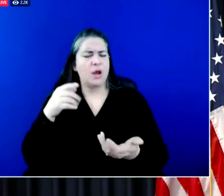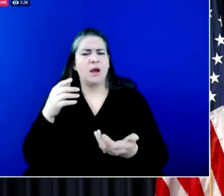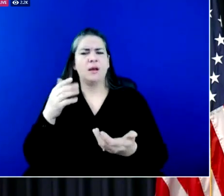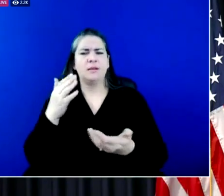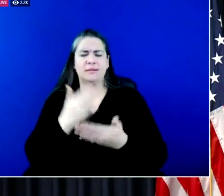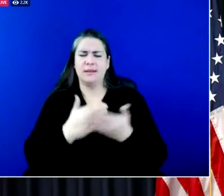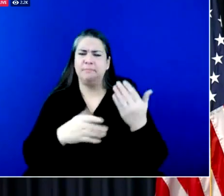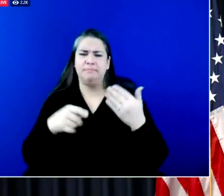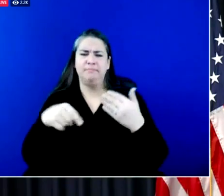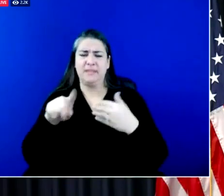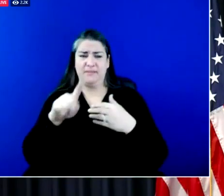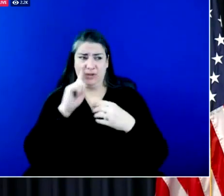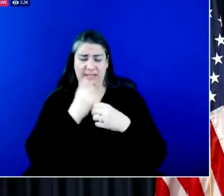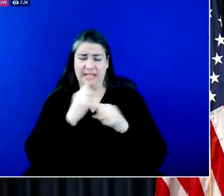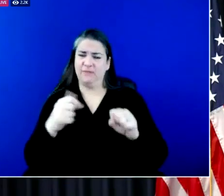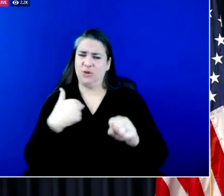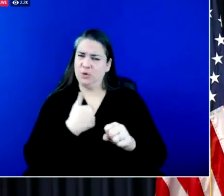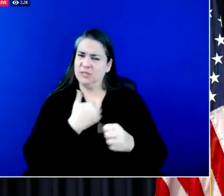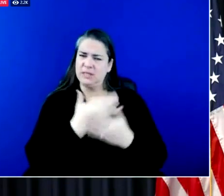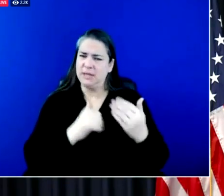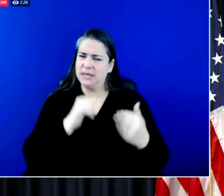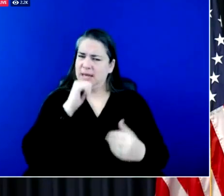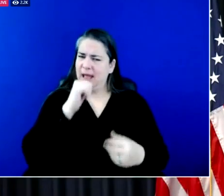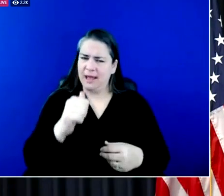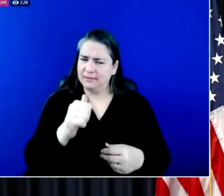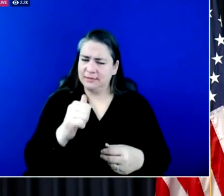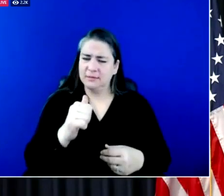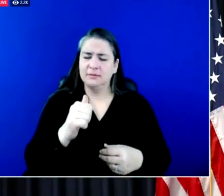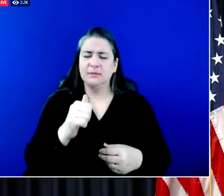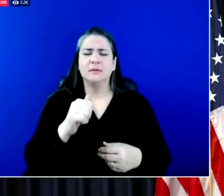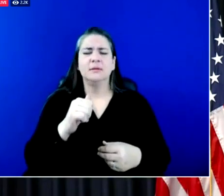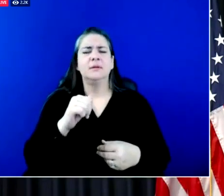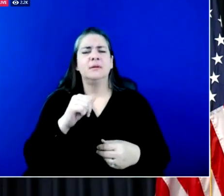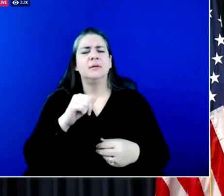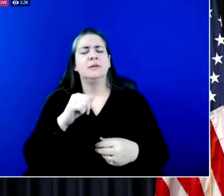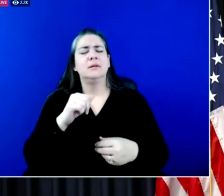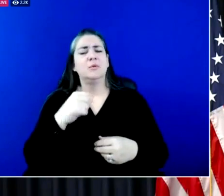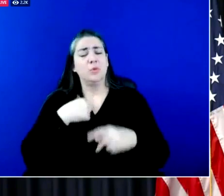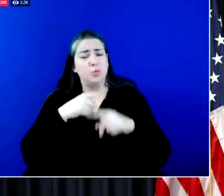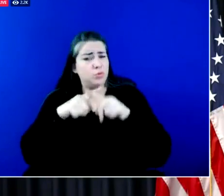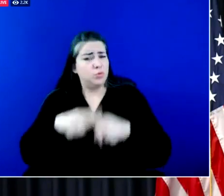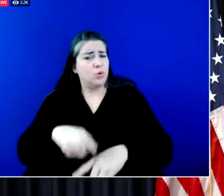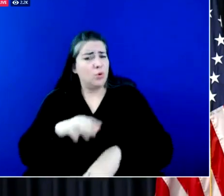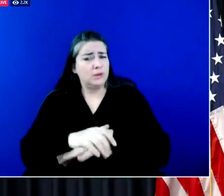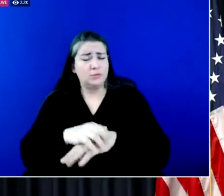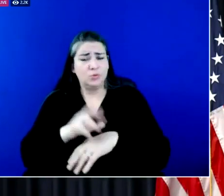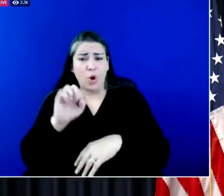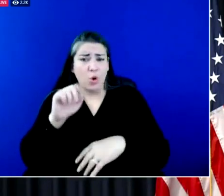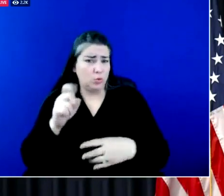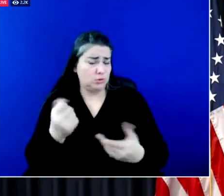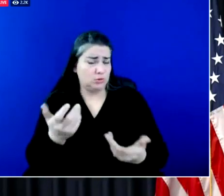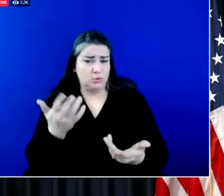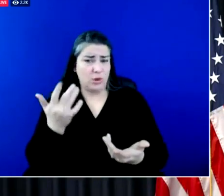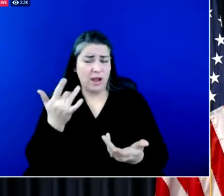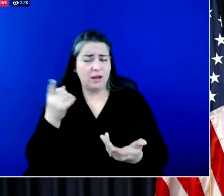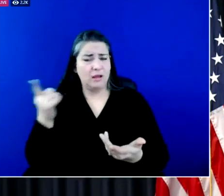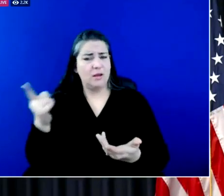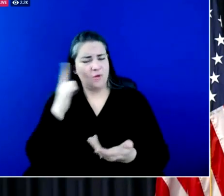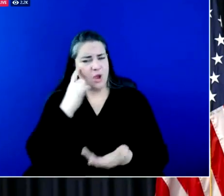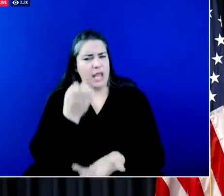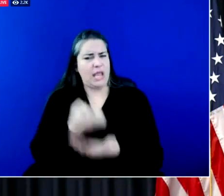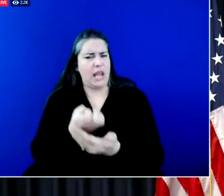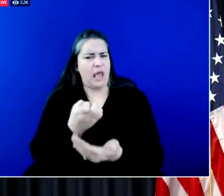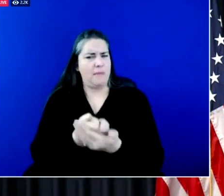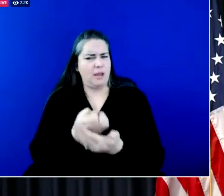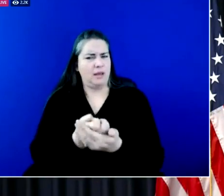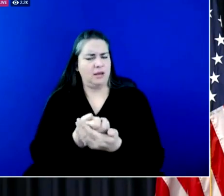safety but we also rely upon them again to continue a large part of kentucky's economic engine uh